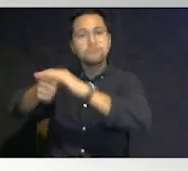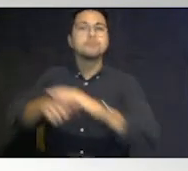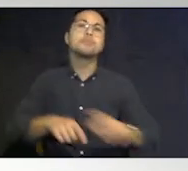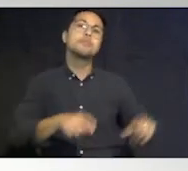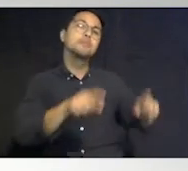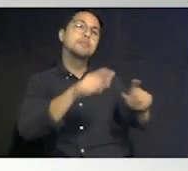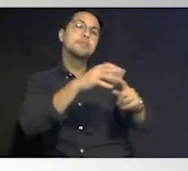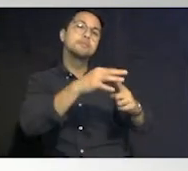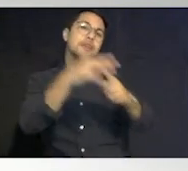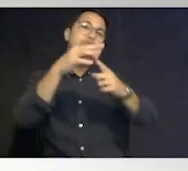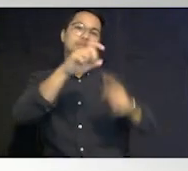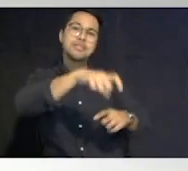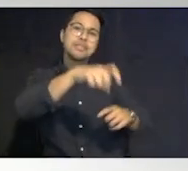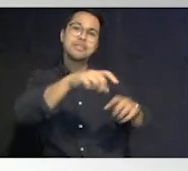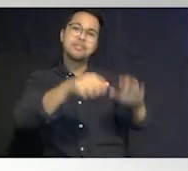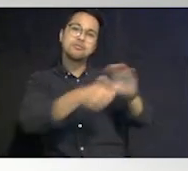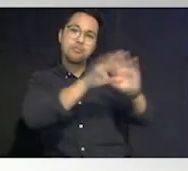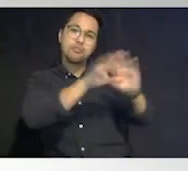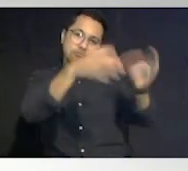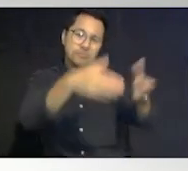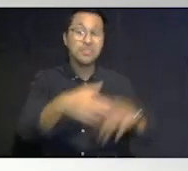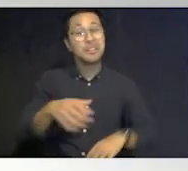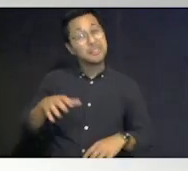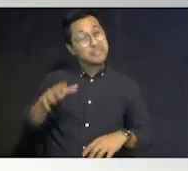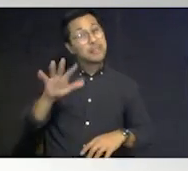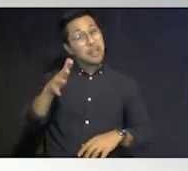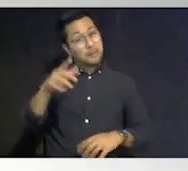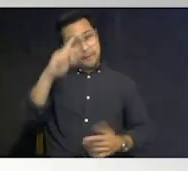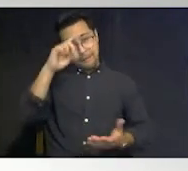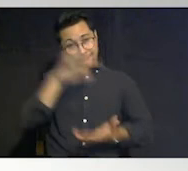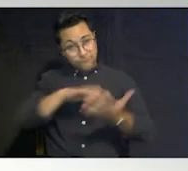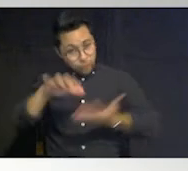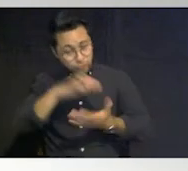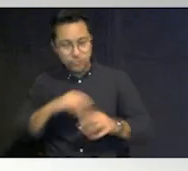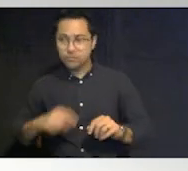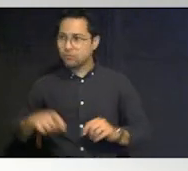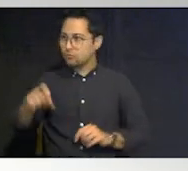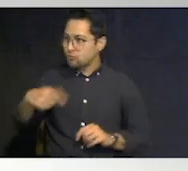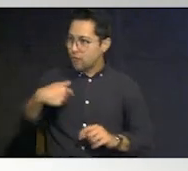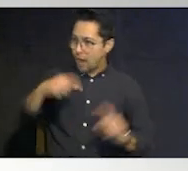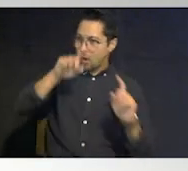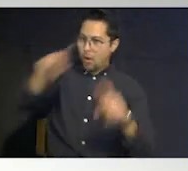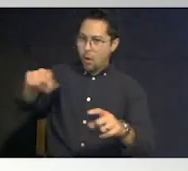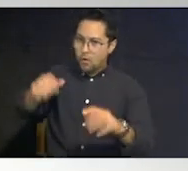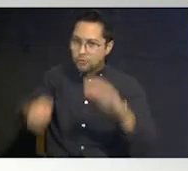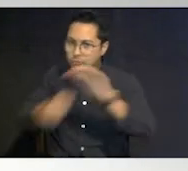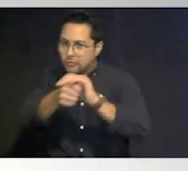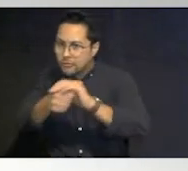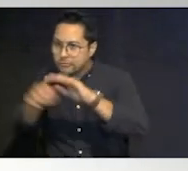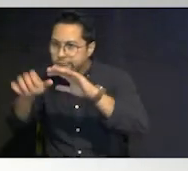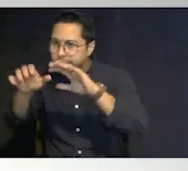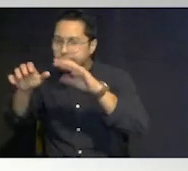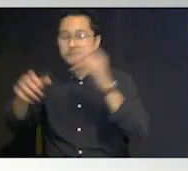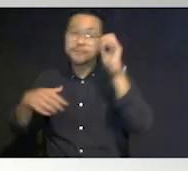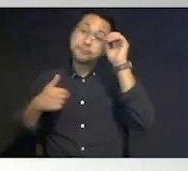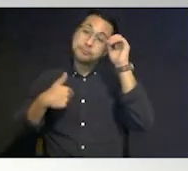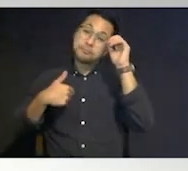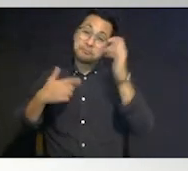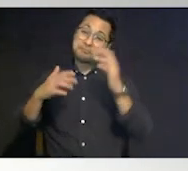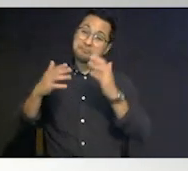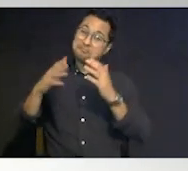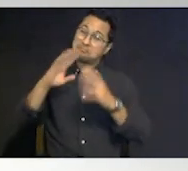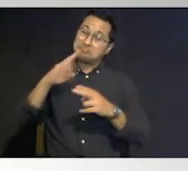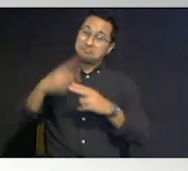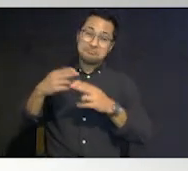shelter and it's often confusing to people about where should i go should i even go to a shelter i'm and i'm just going to talk about general